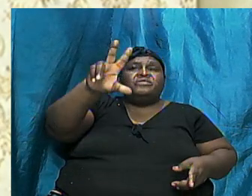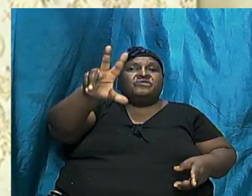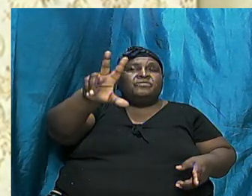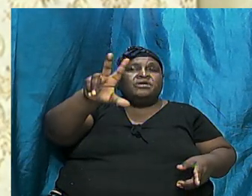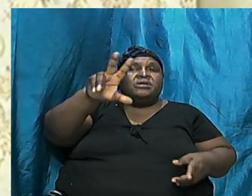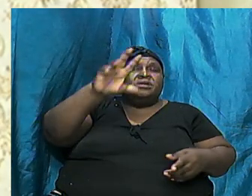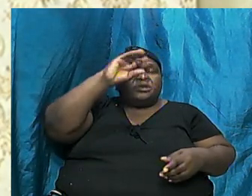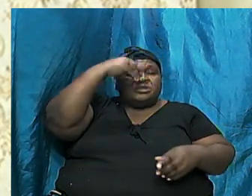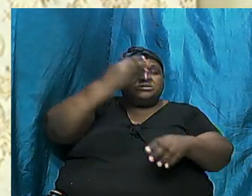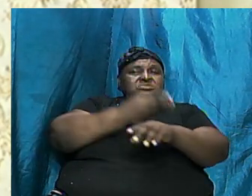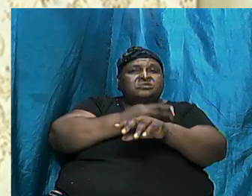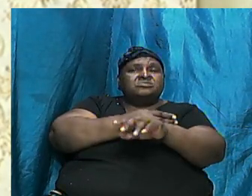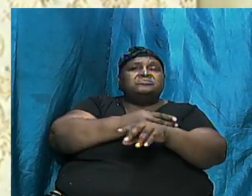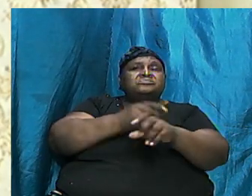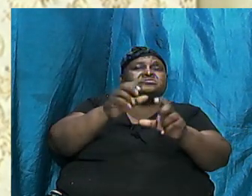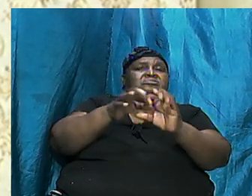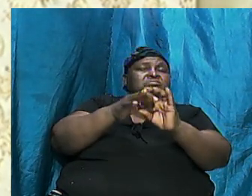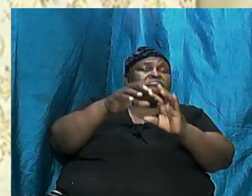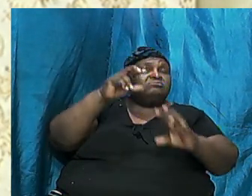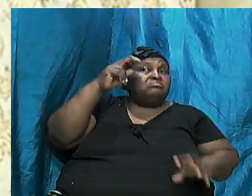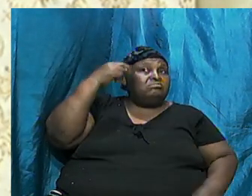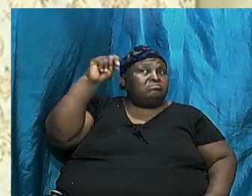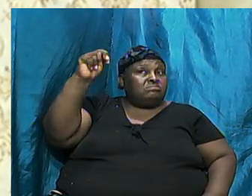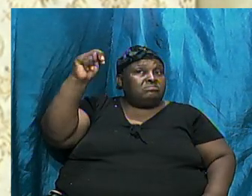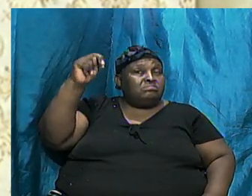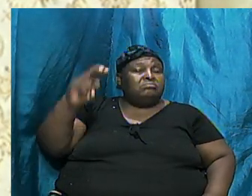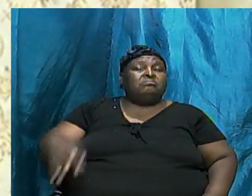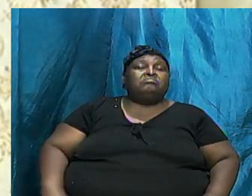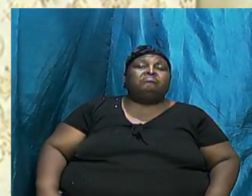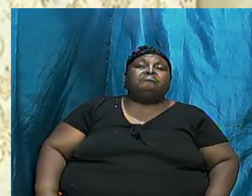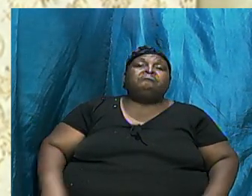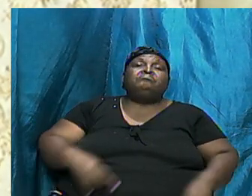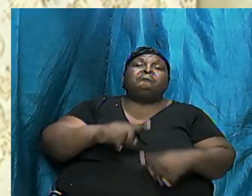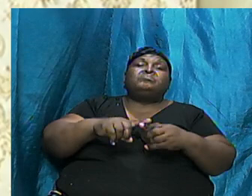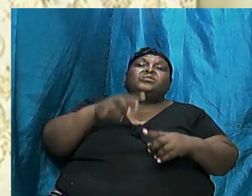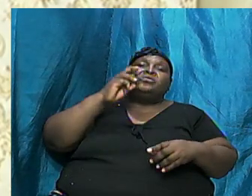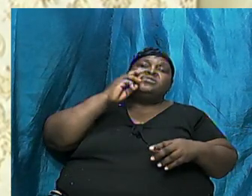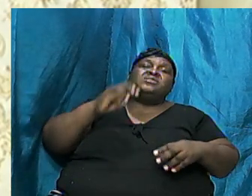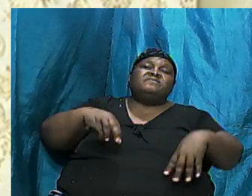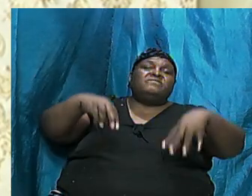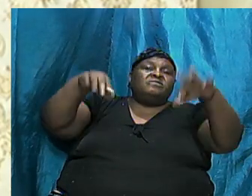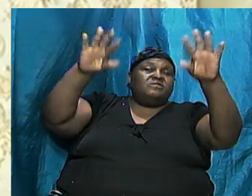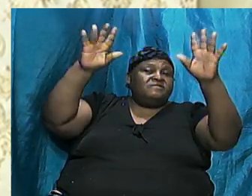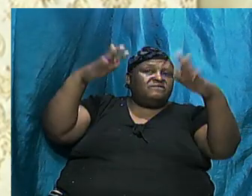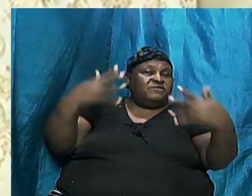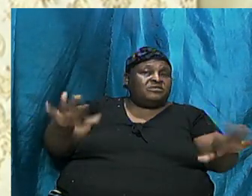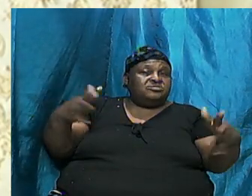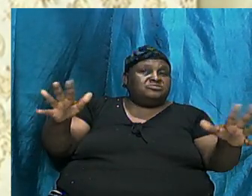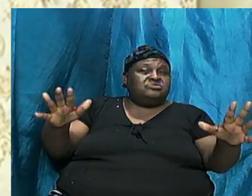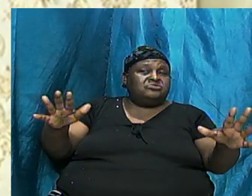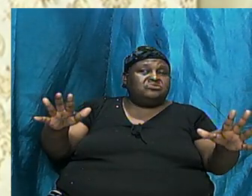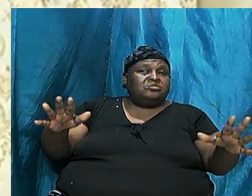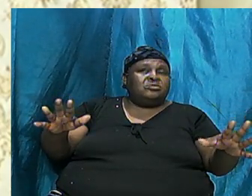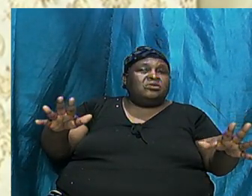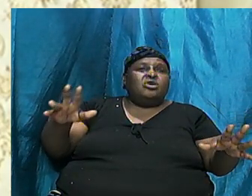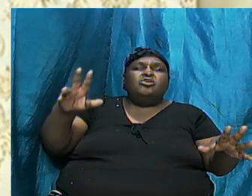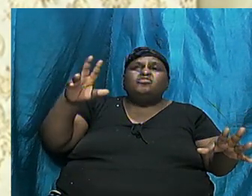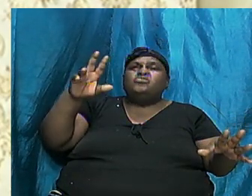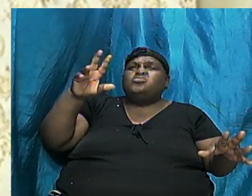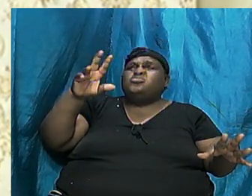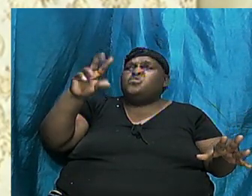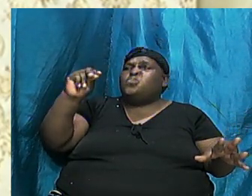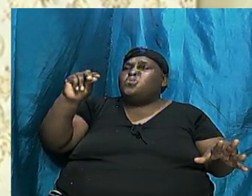Noah. Noah, when the flood was over, no flesh